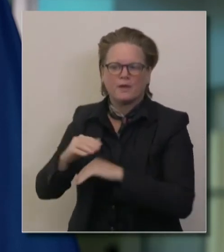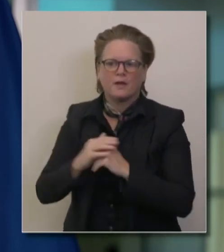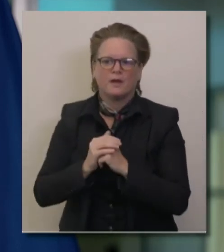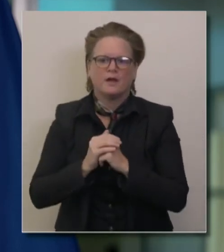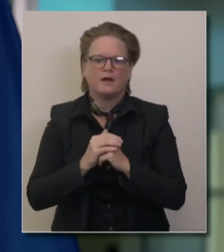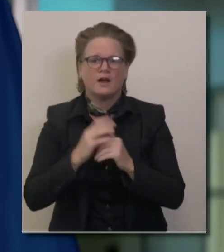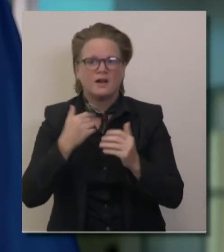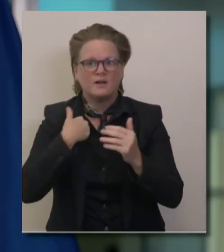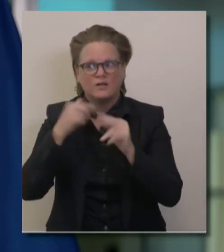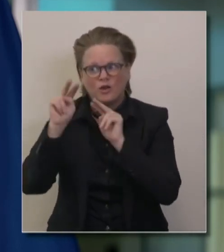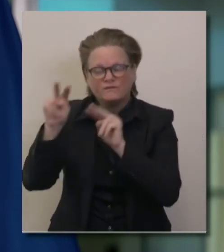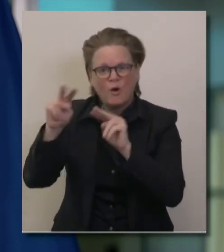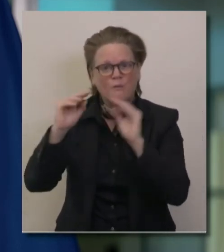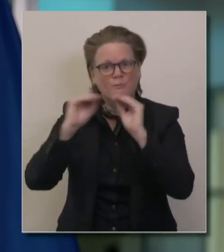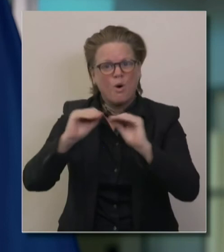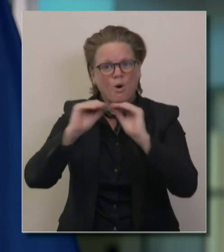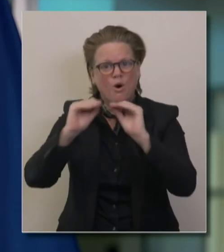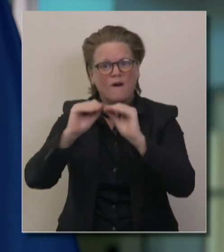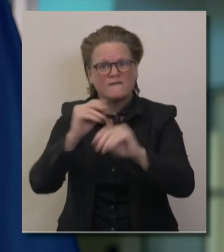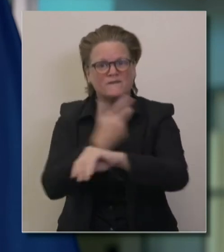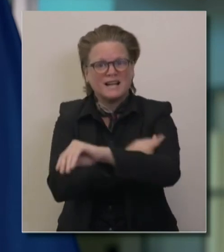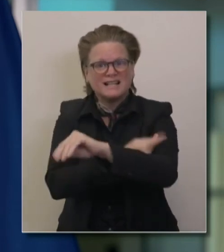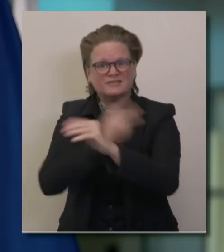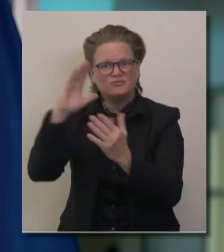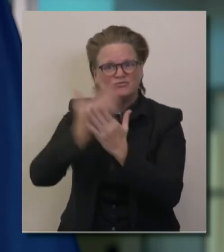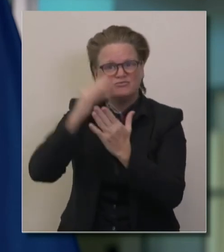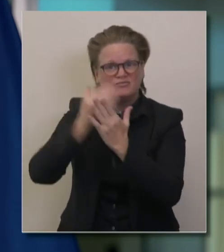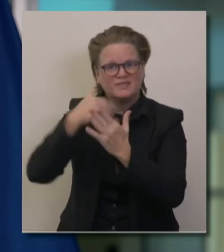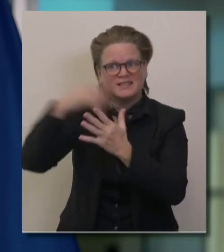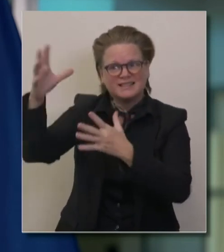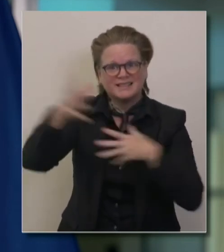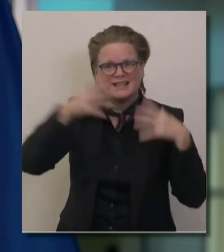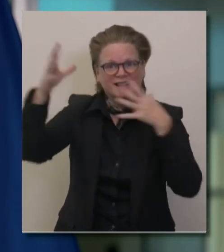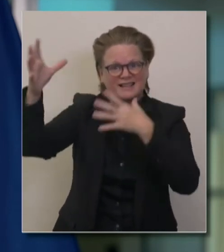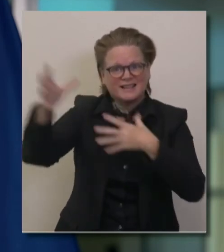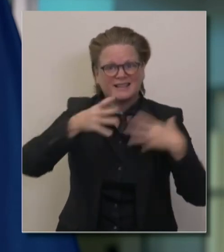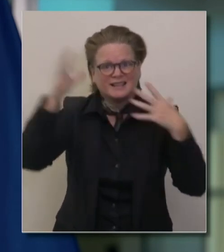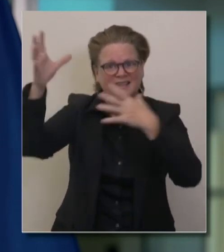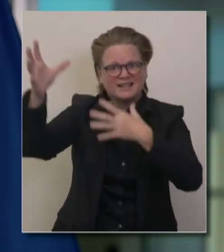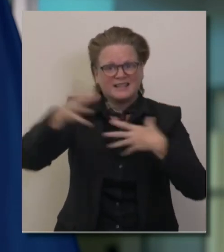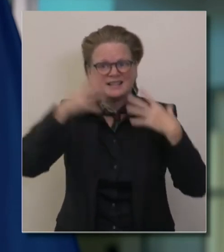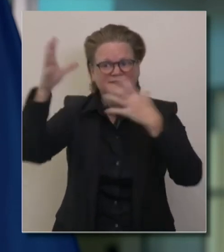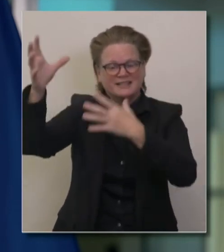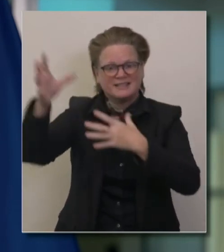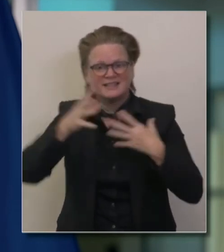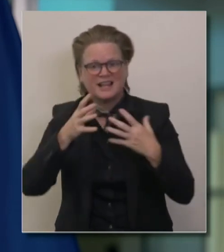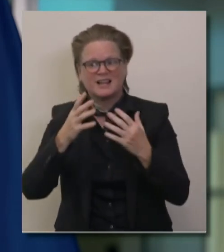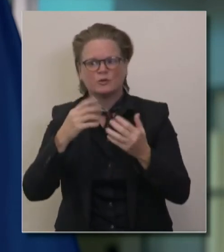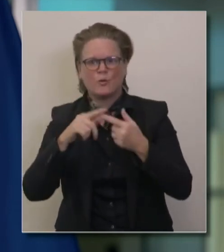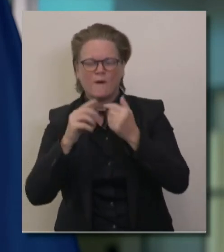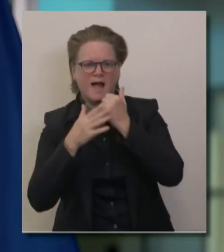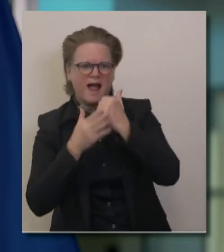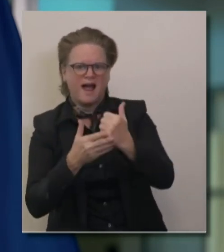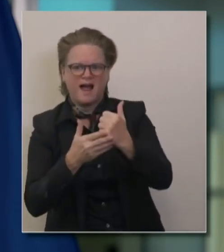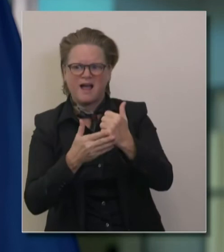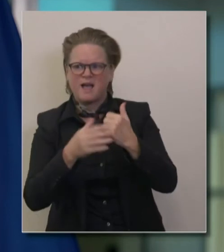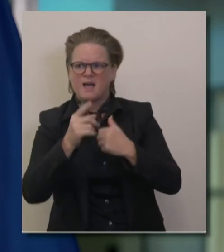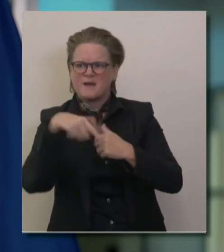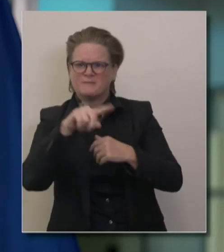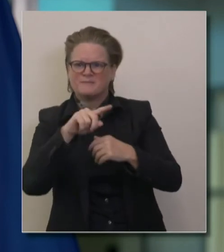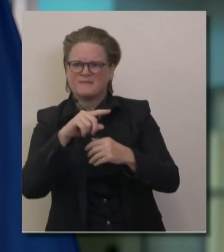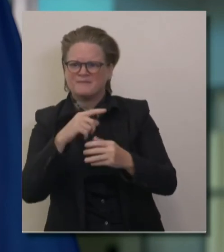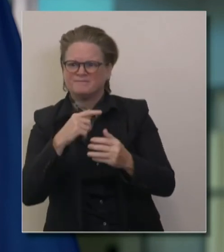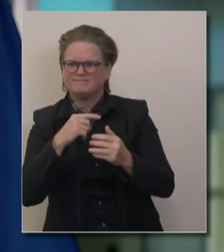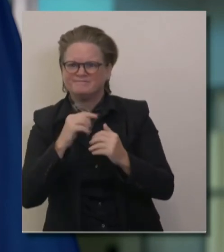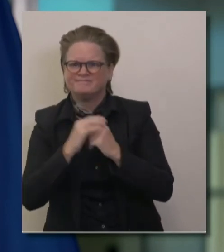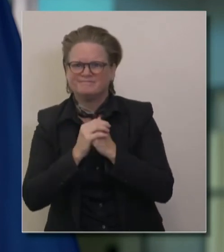We're going to provide more supports with the legislature on commercial evictions. We hope to do the same on rental evictions. We have a lot of work to do across the